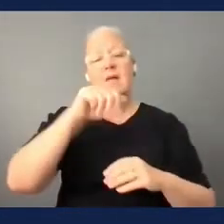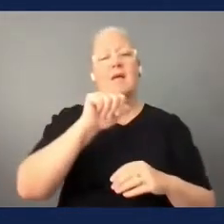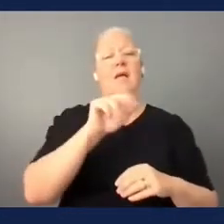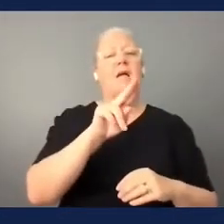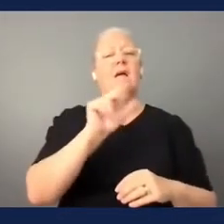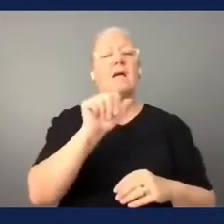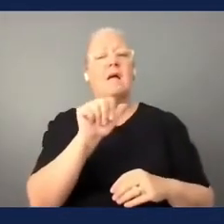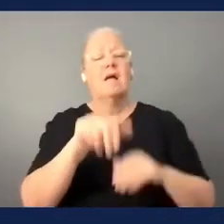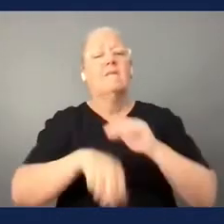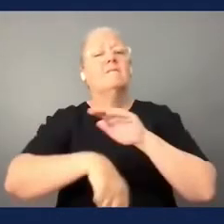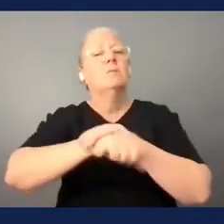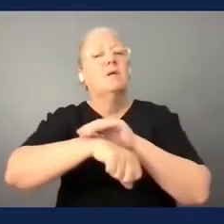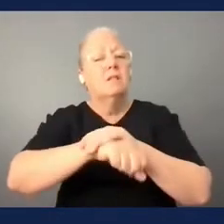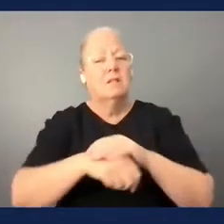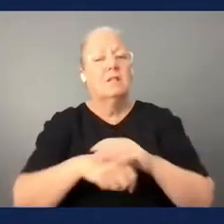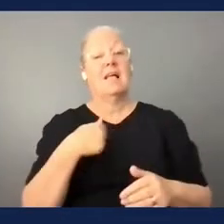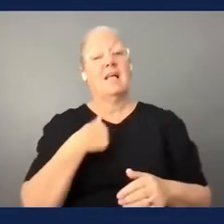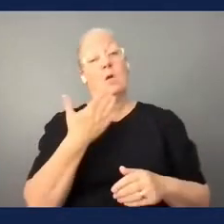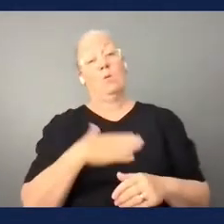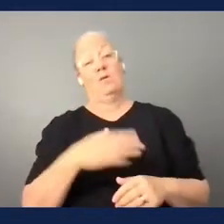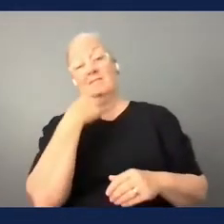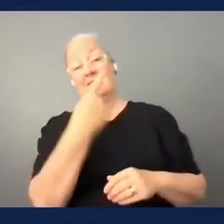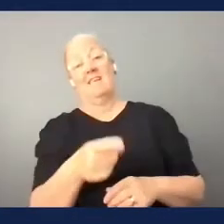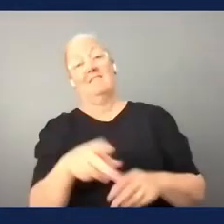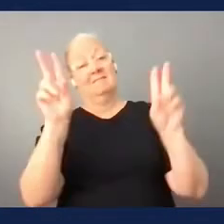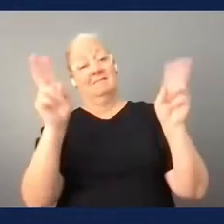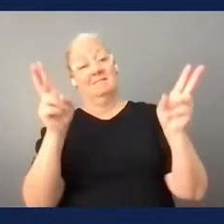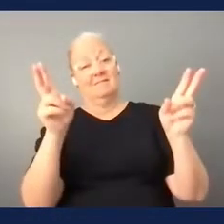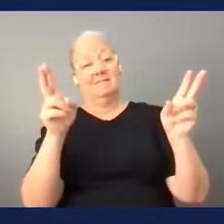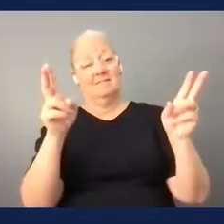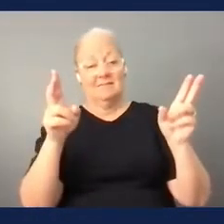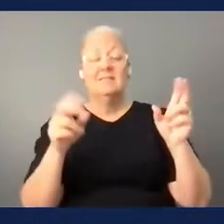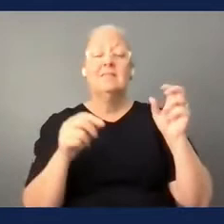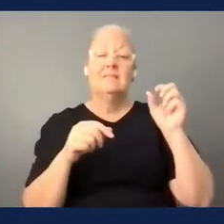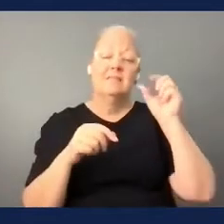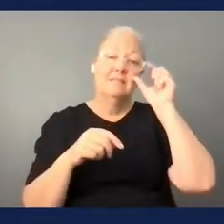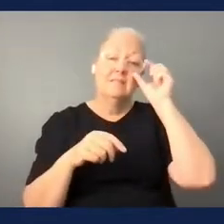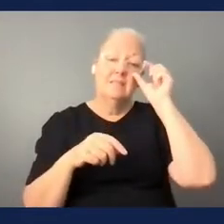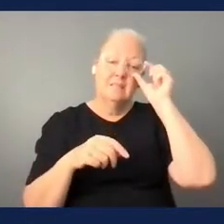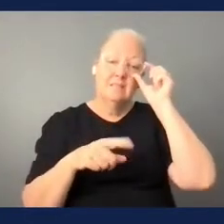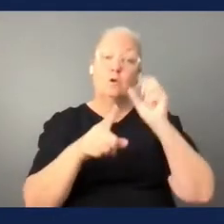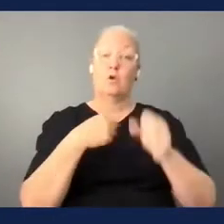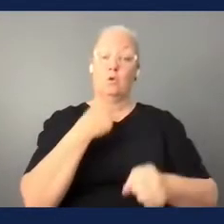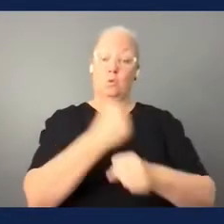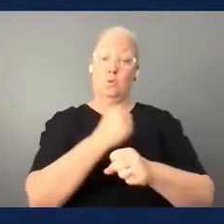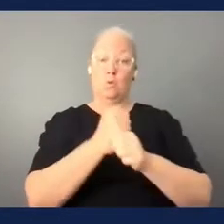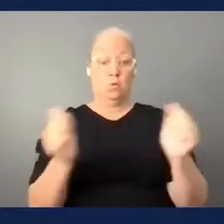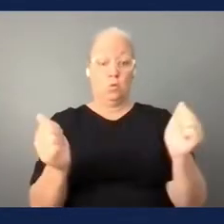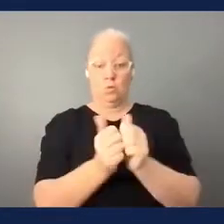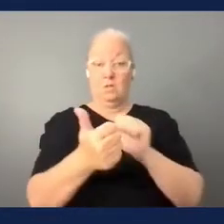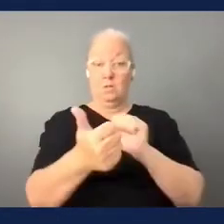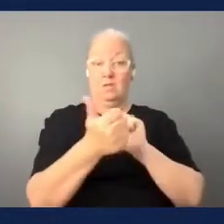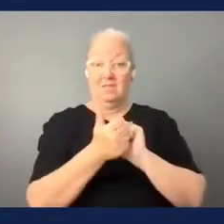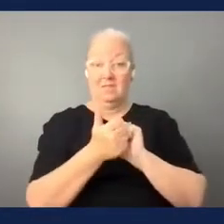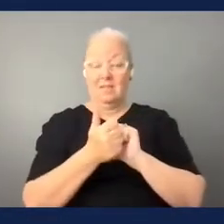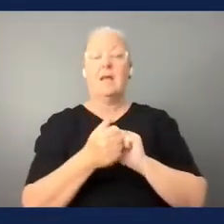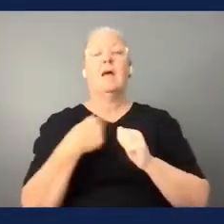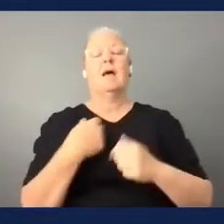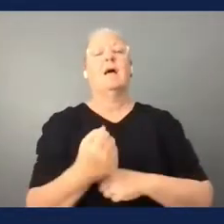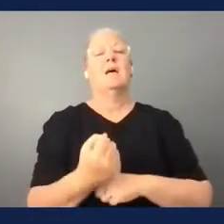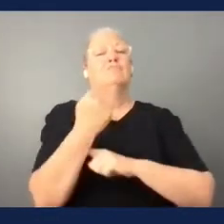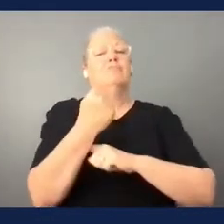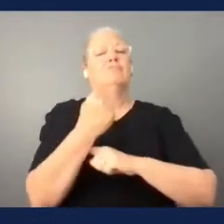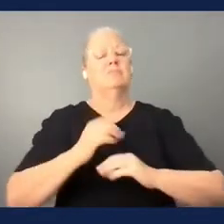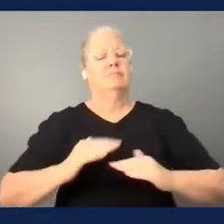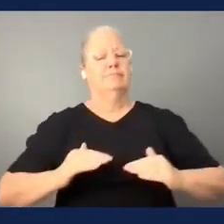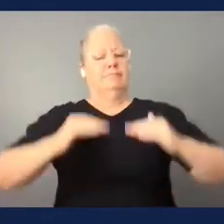my key message today would be like i've said it throughout the presentation is like by working together we are really really stronger by uniting and like connecting